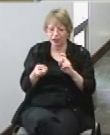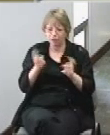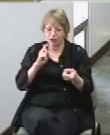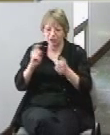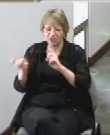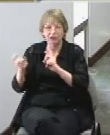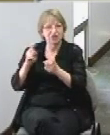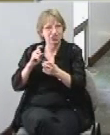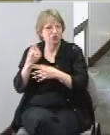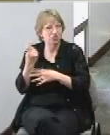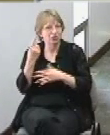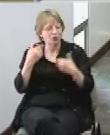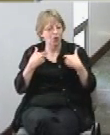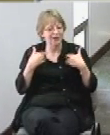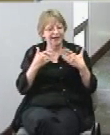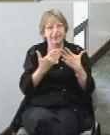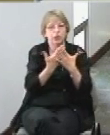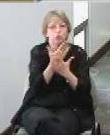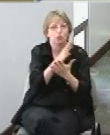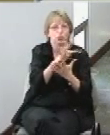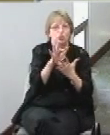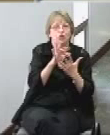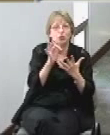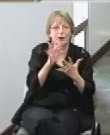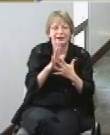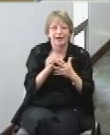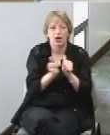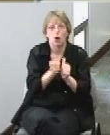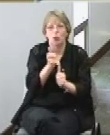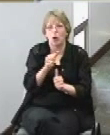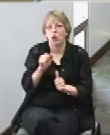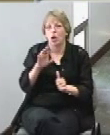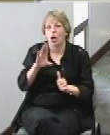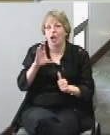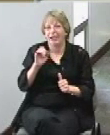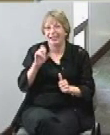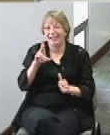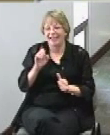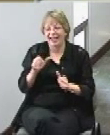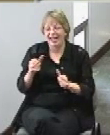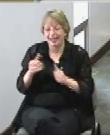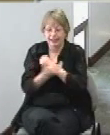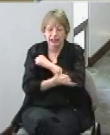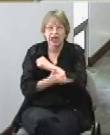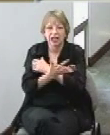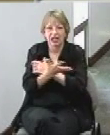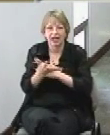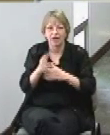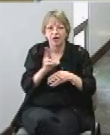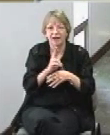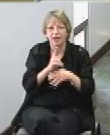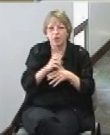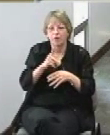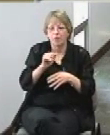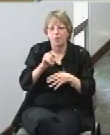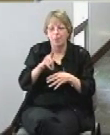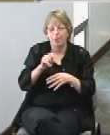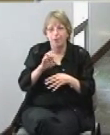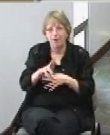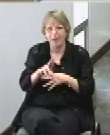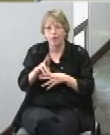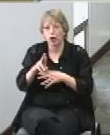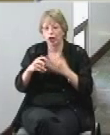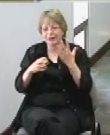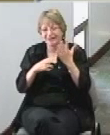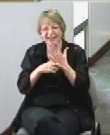new to choose from most of the arcades around the country use paper tickets and you've seen them